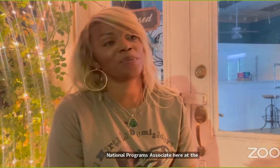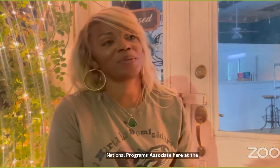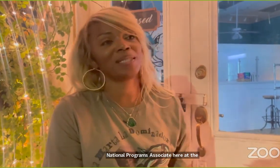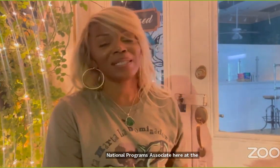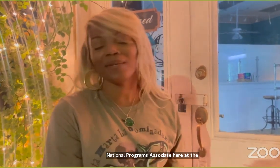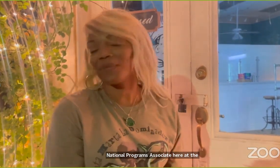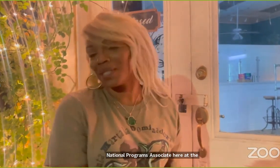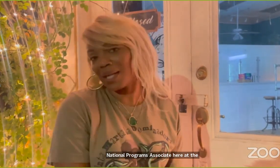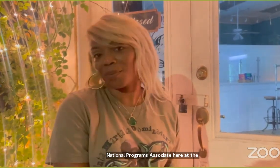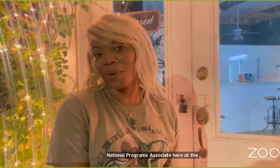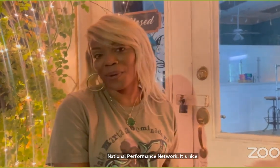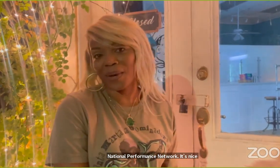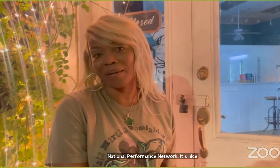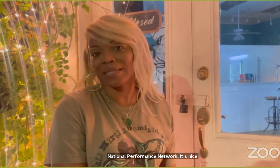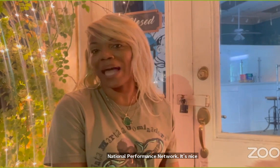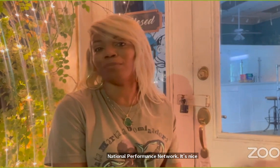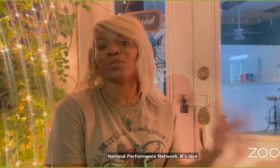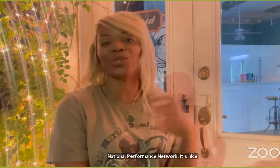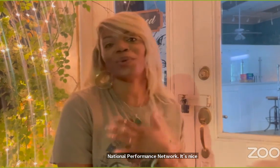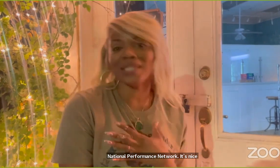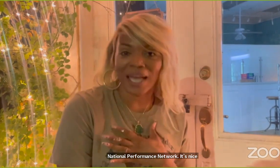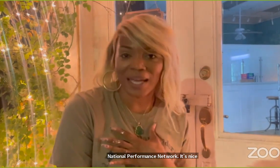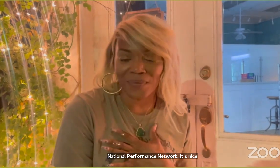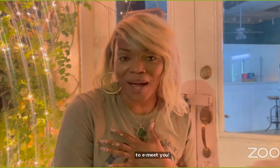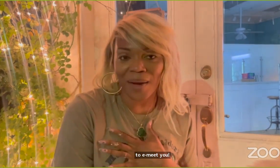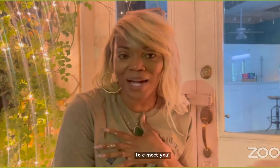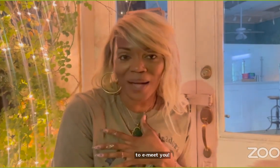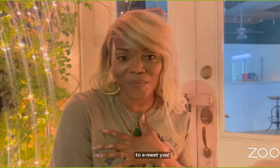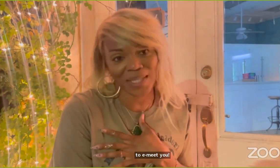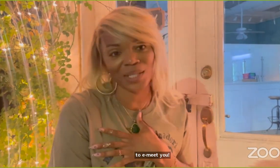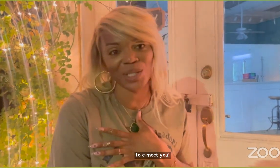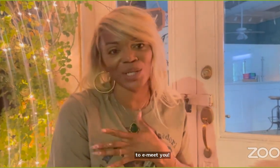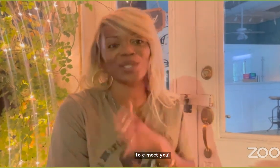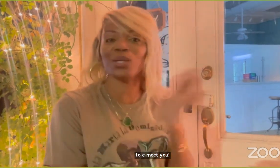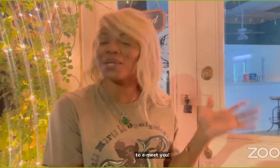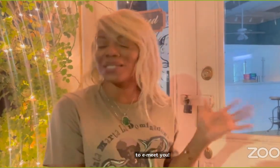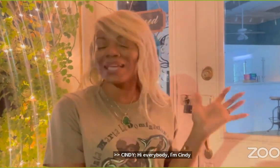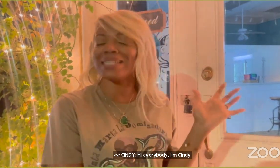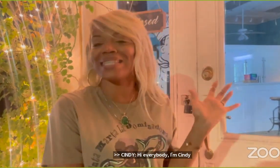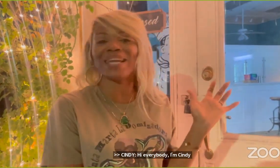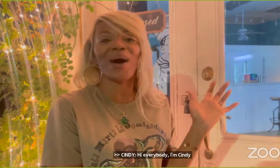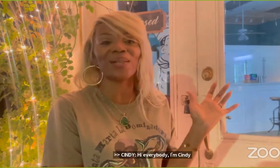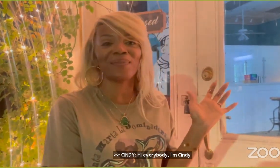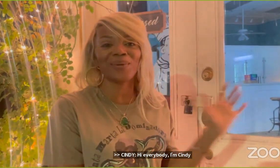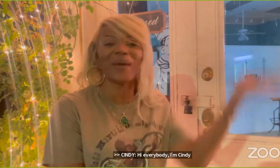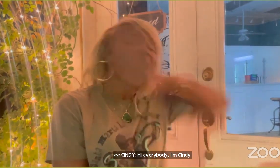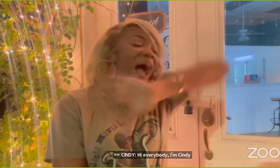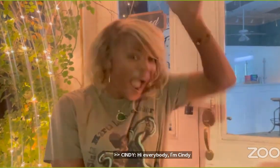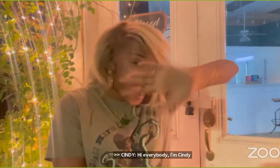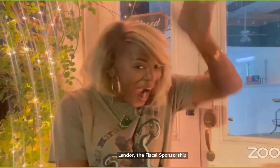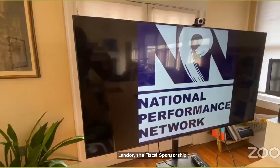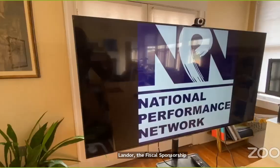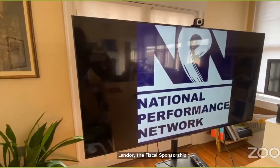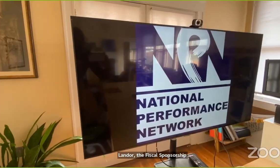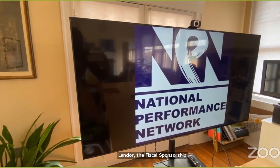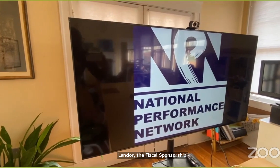sponsorship assistant for Southern Programs. I am so excited for our conference this year and so excited to see all of you.